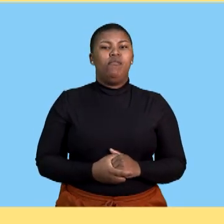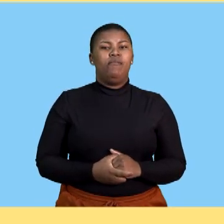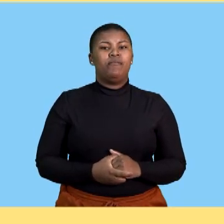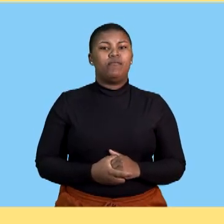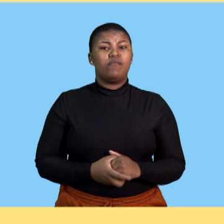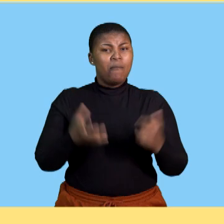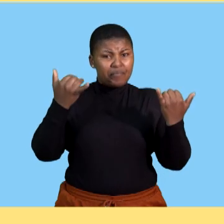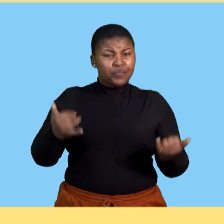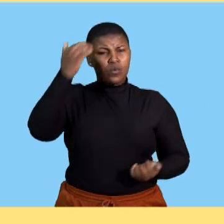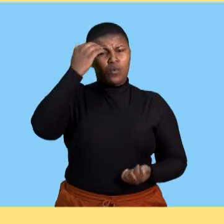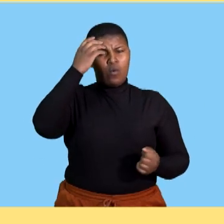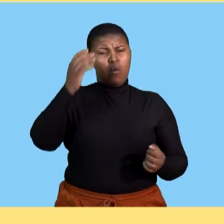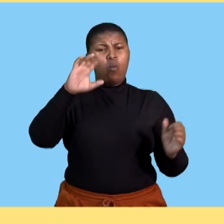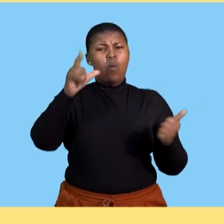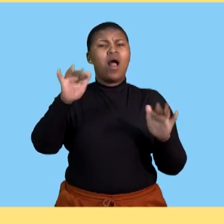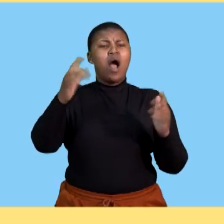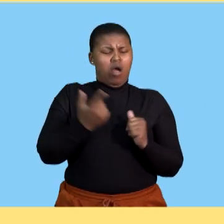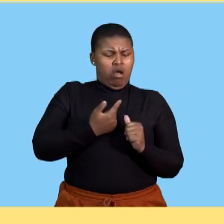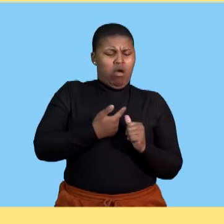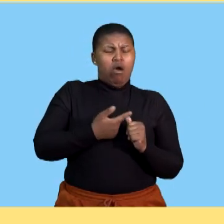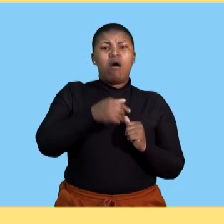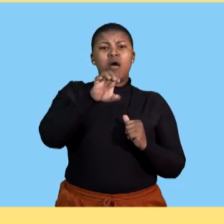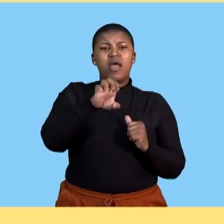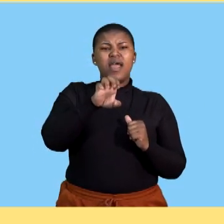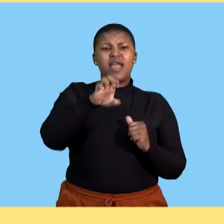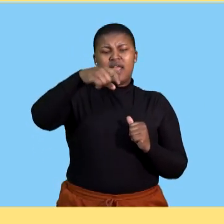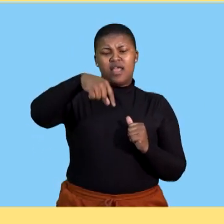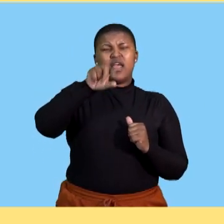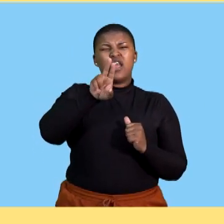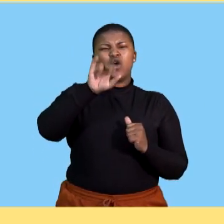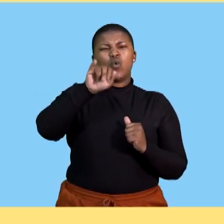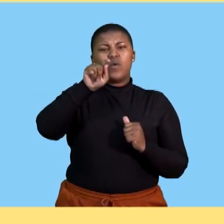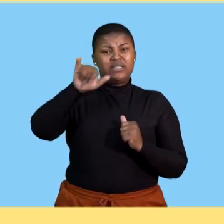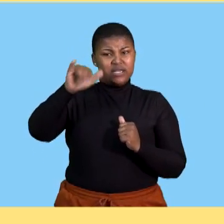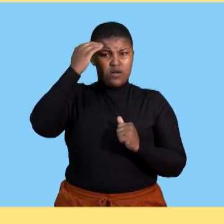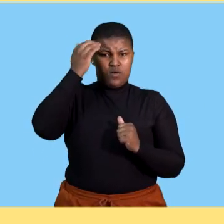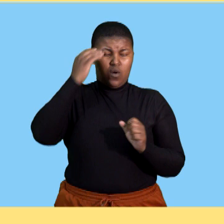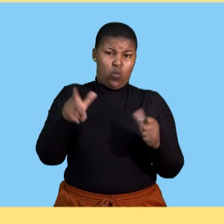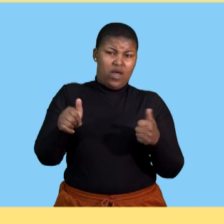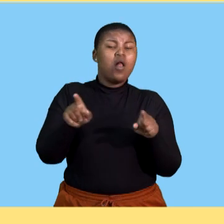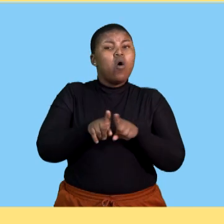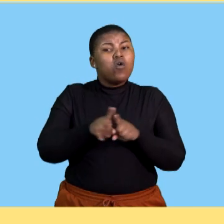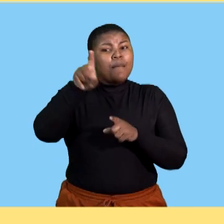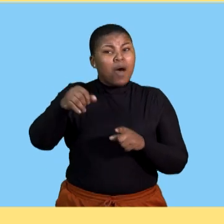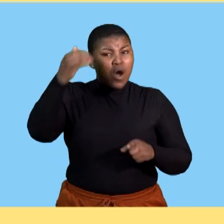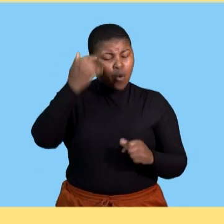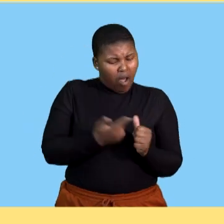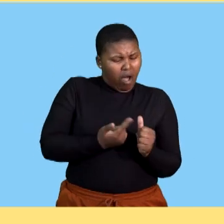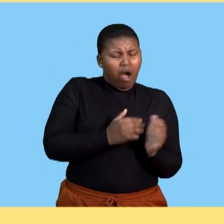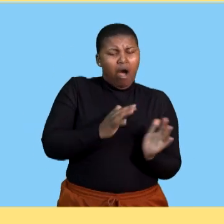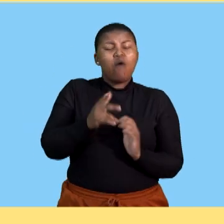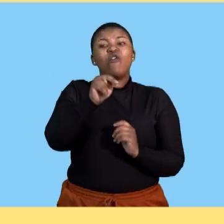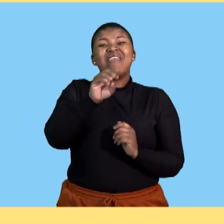You should also know how to calculate equity and you should know how to do calculations on non-current